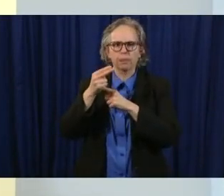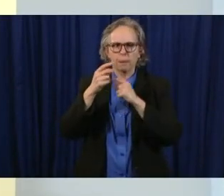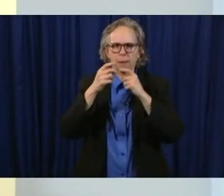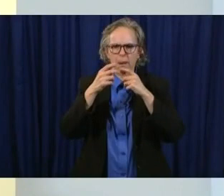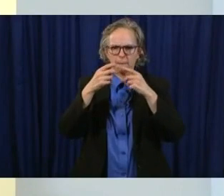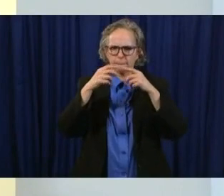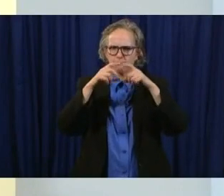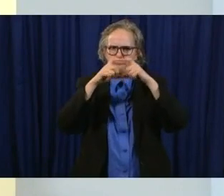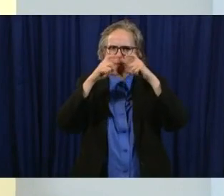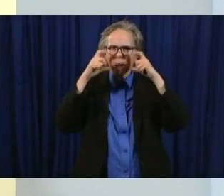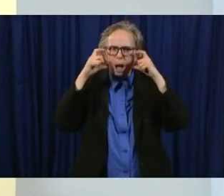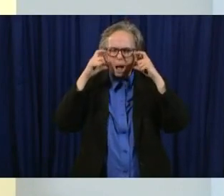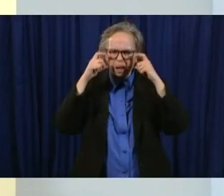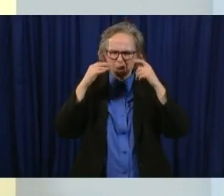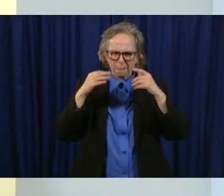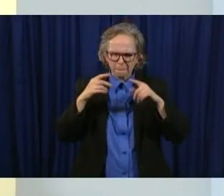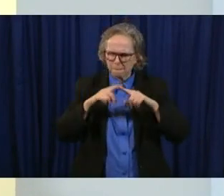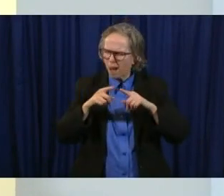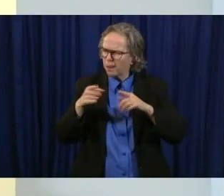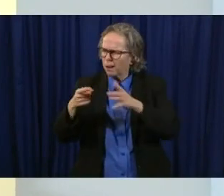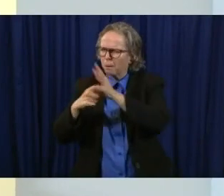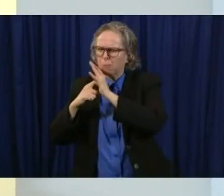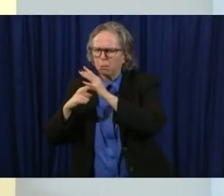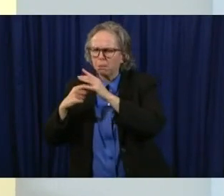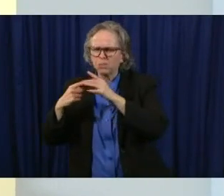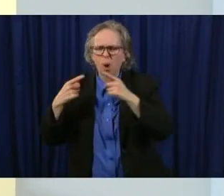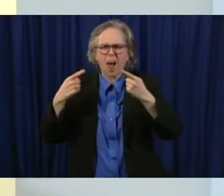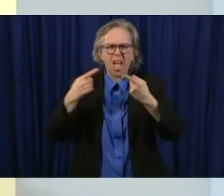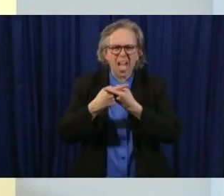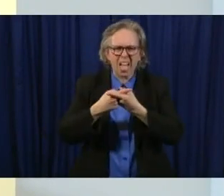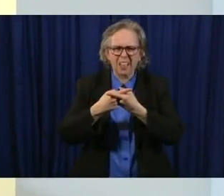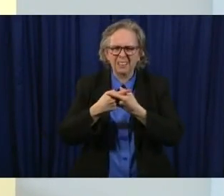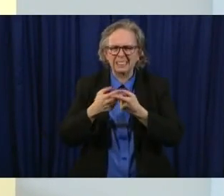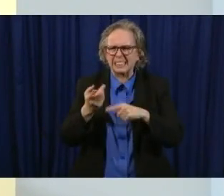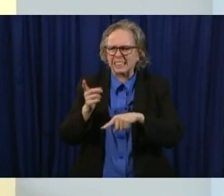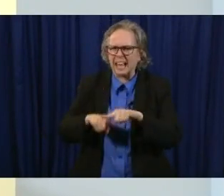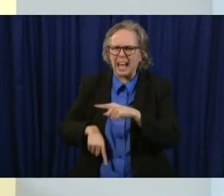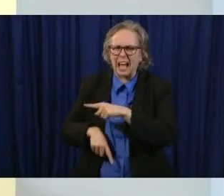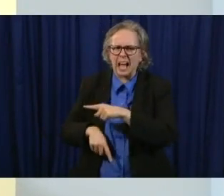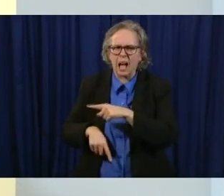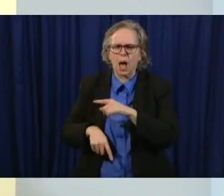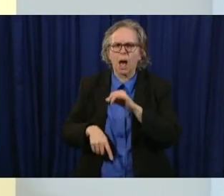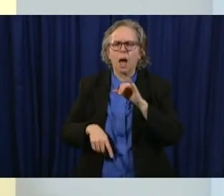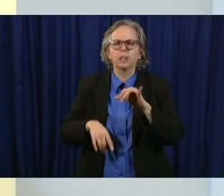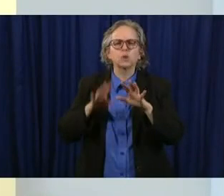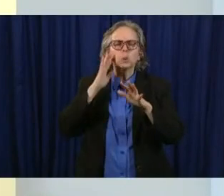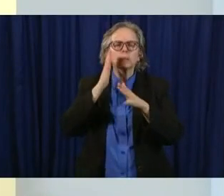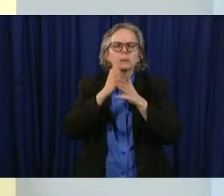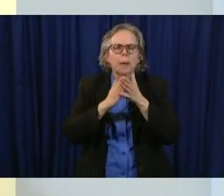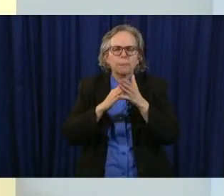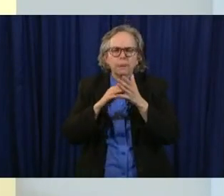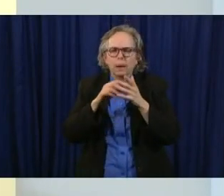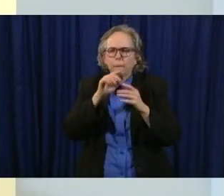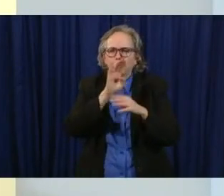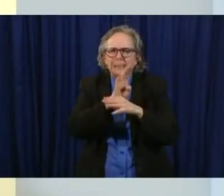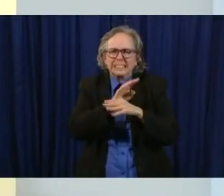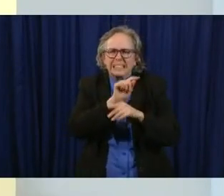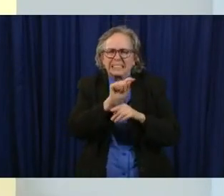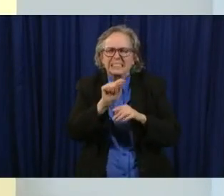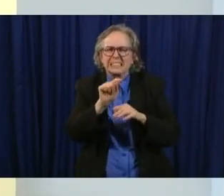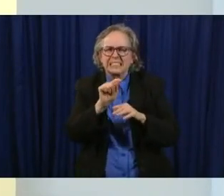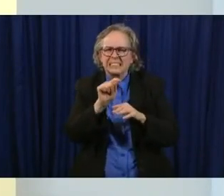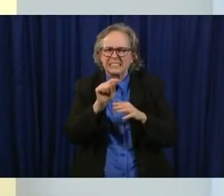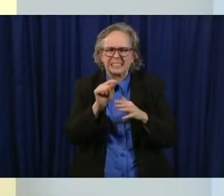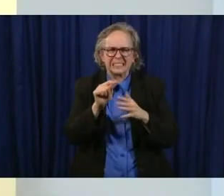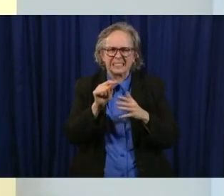circumstances where it's not going to be uh either practical or allowed by other regulations and so we're going to we're